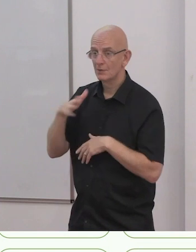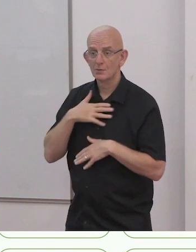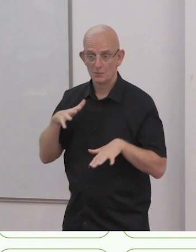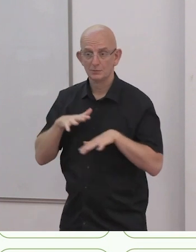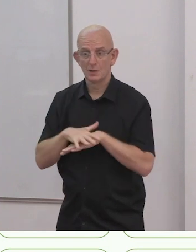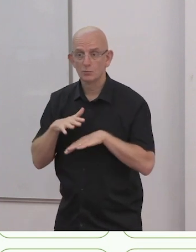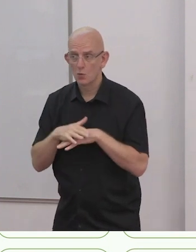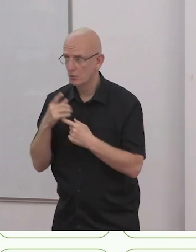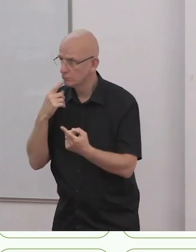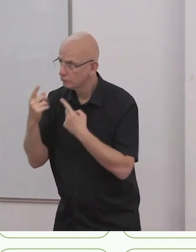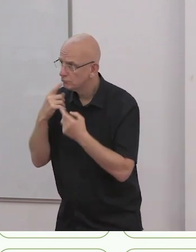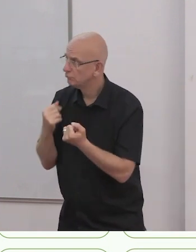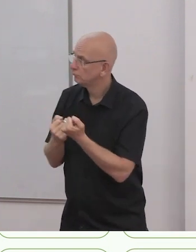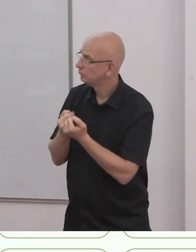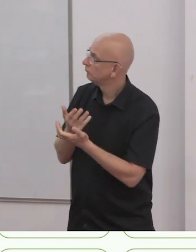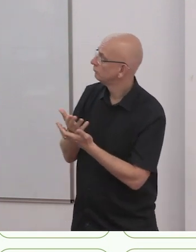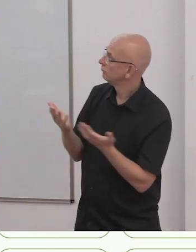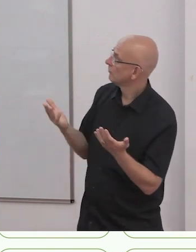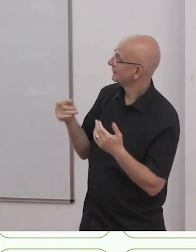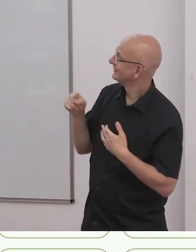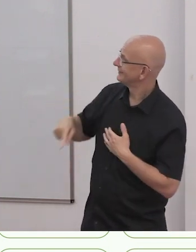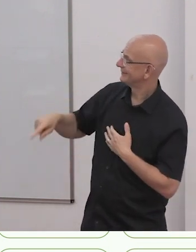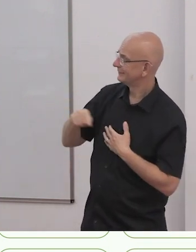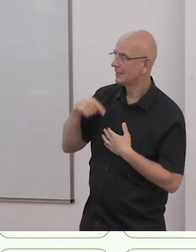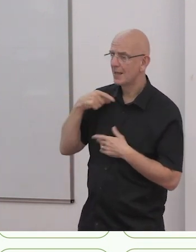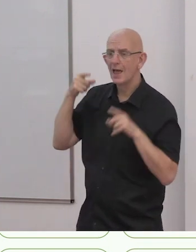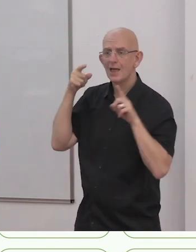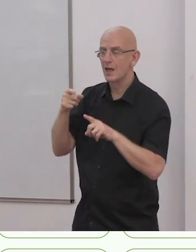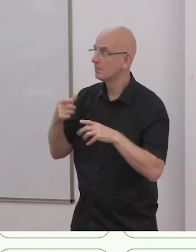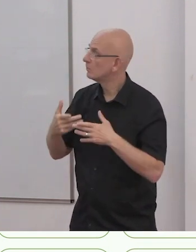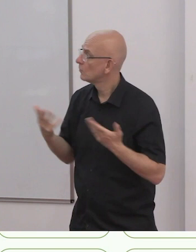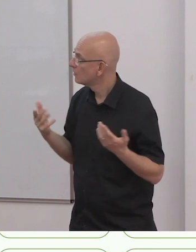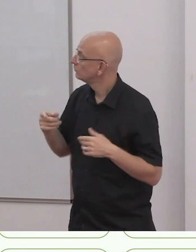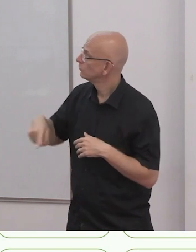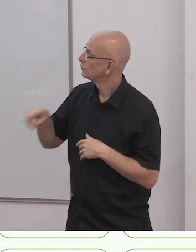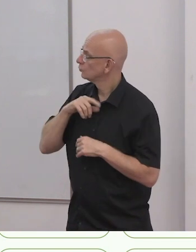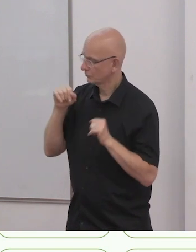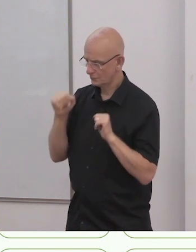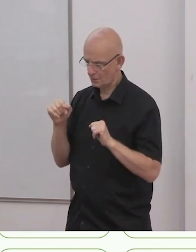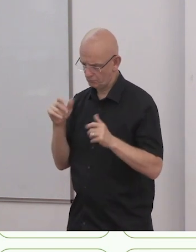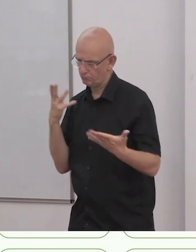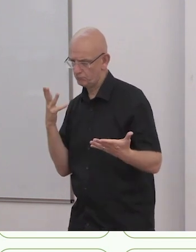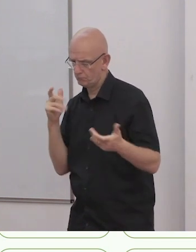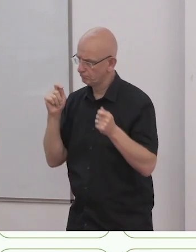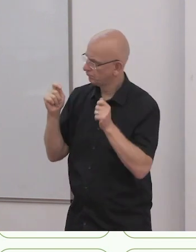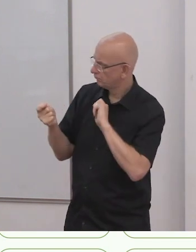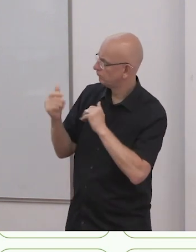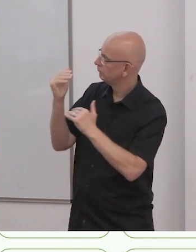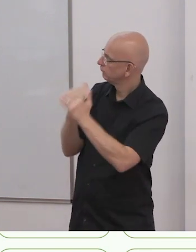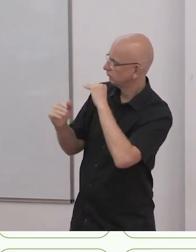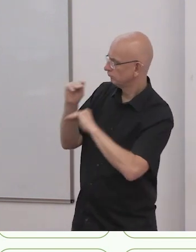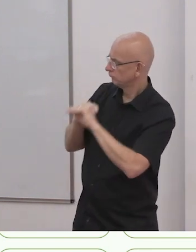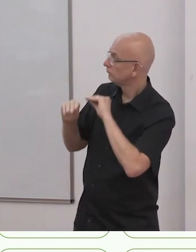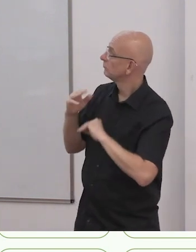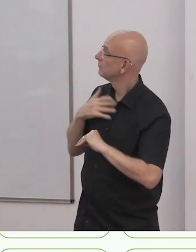operationalize our position paper on inclusive education. Besides the written resources, we are